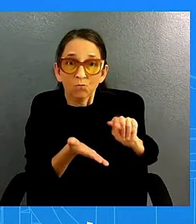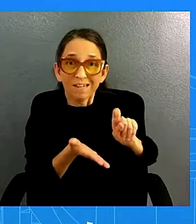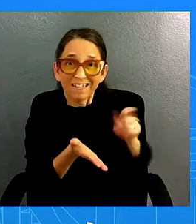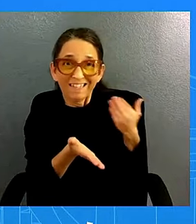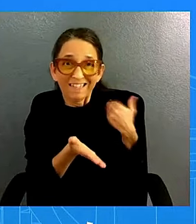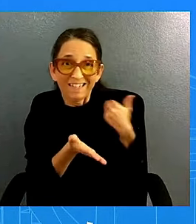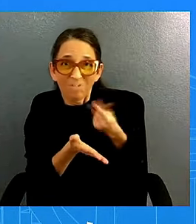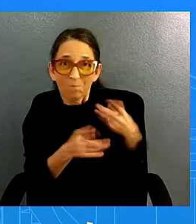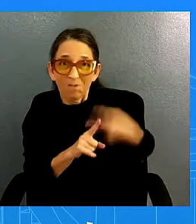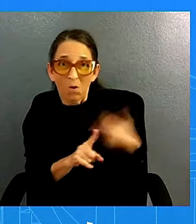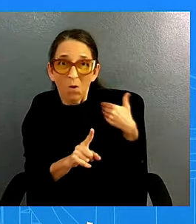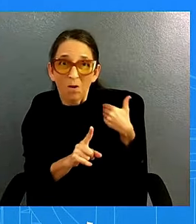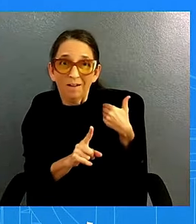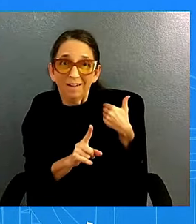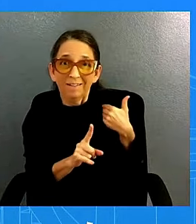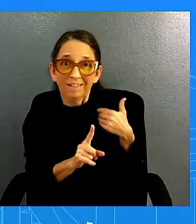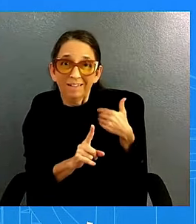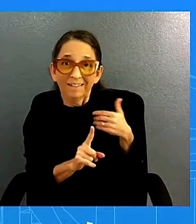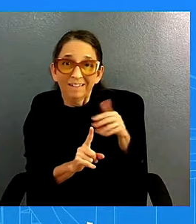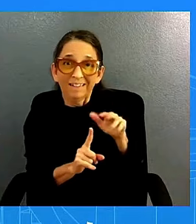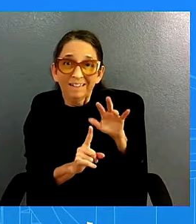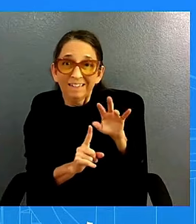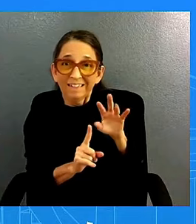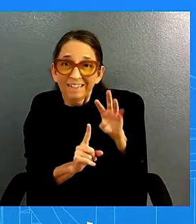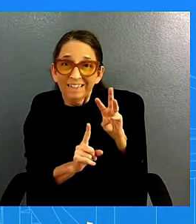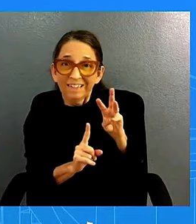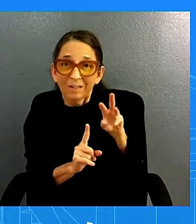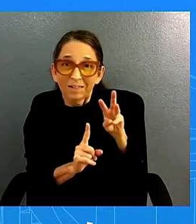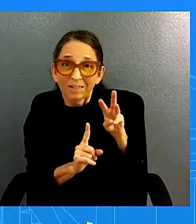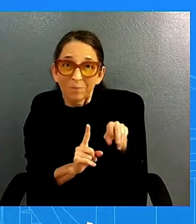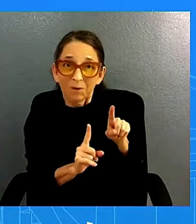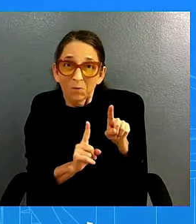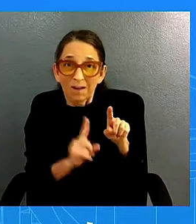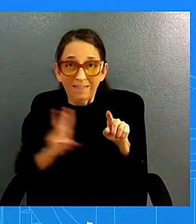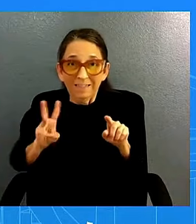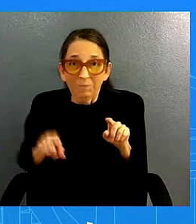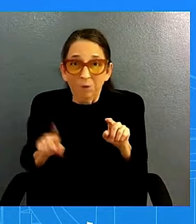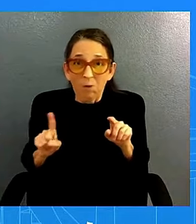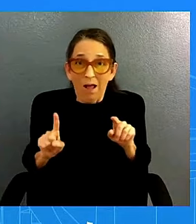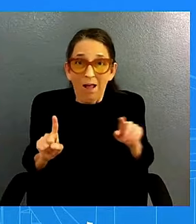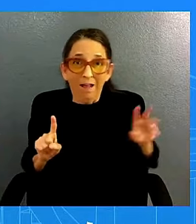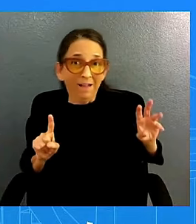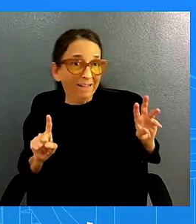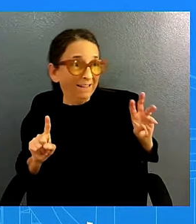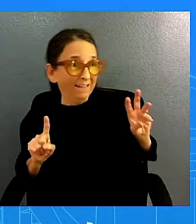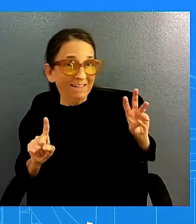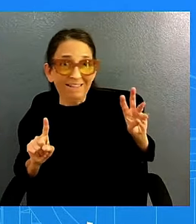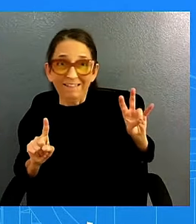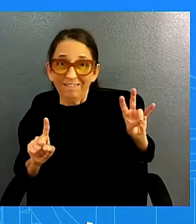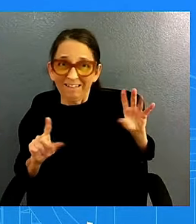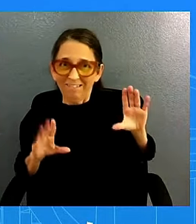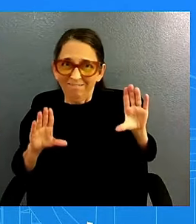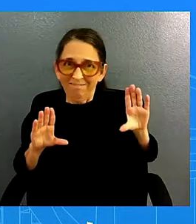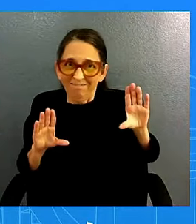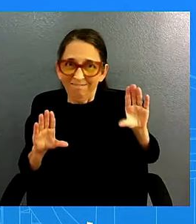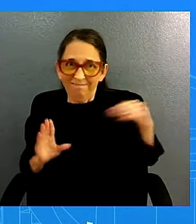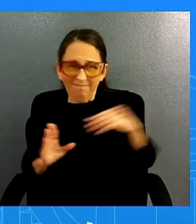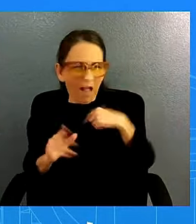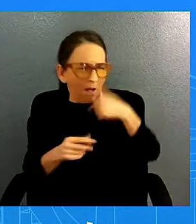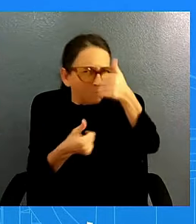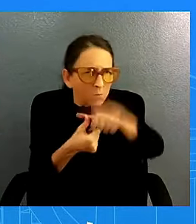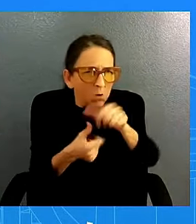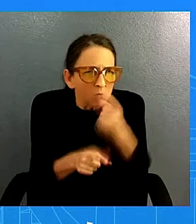it was 6.1 i believe 6.15 if i'm remembering correctly um that's a big step down and that occurred